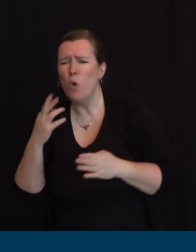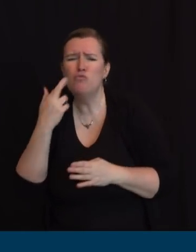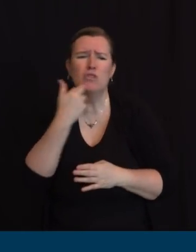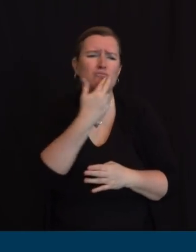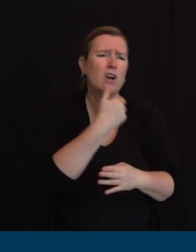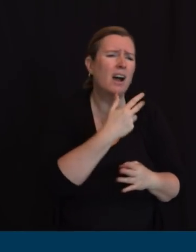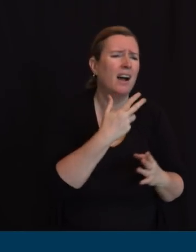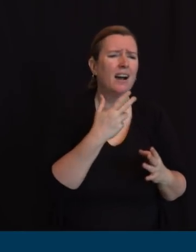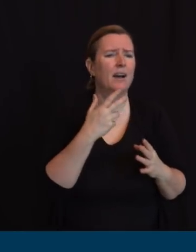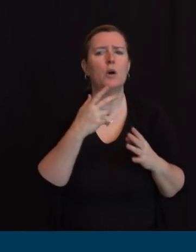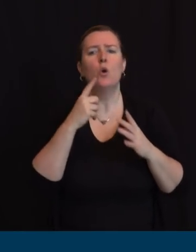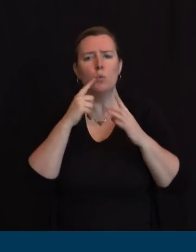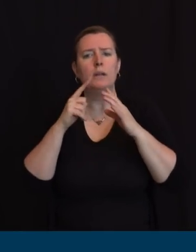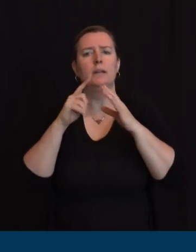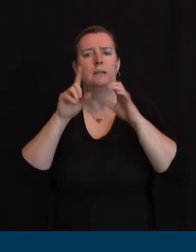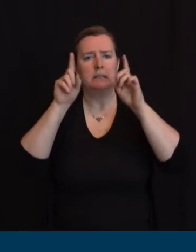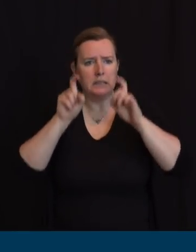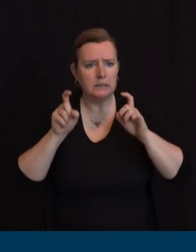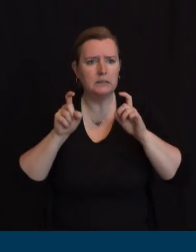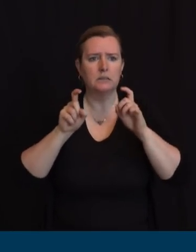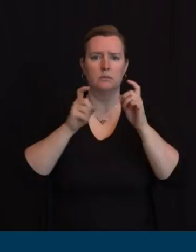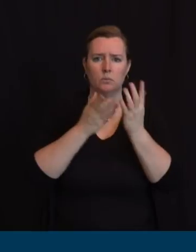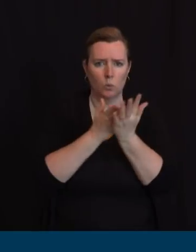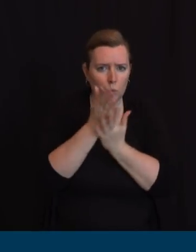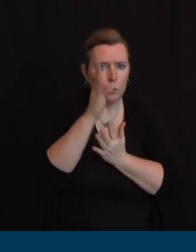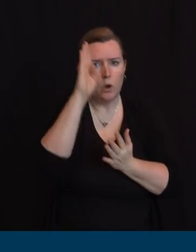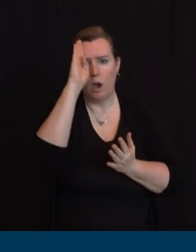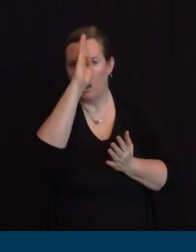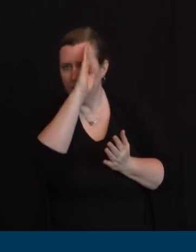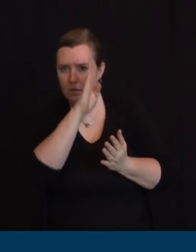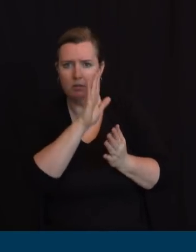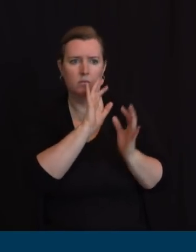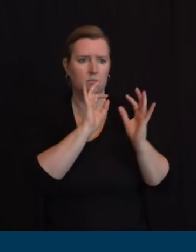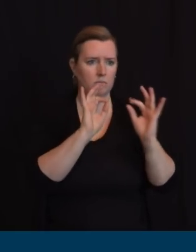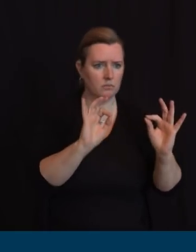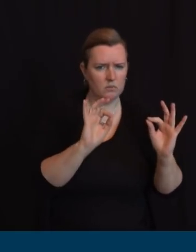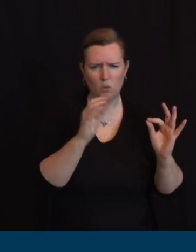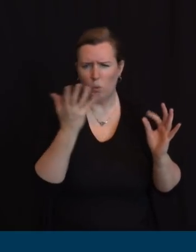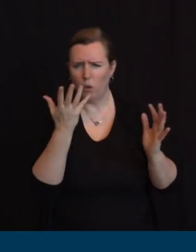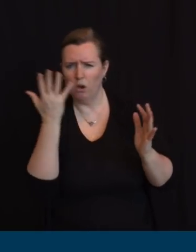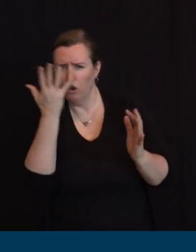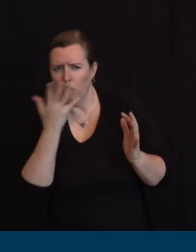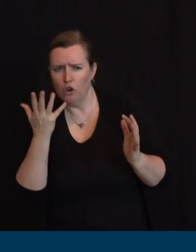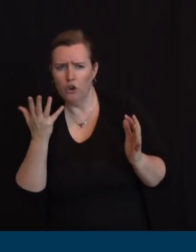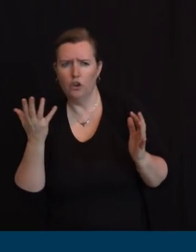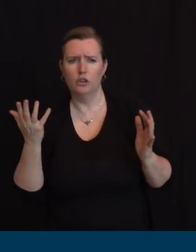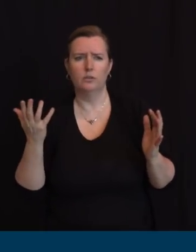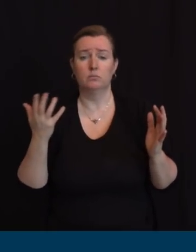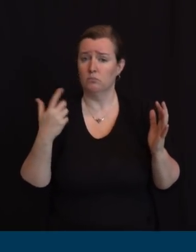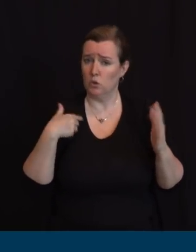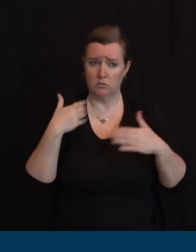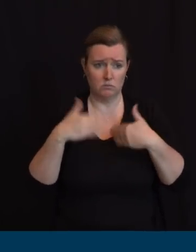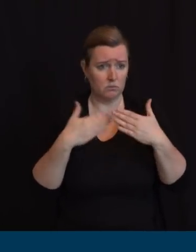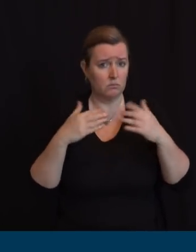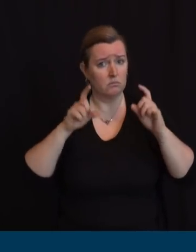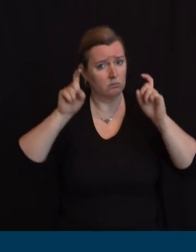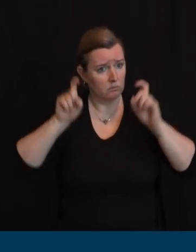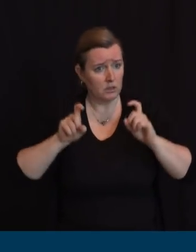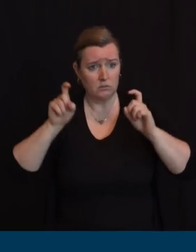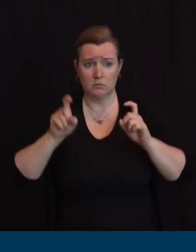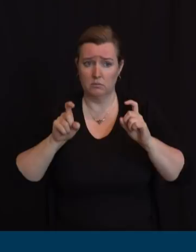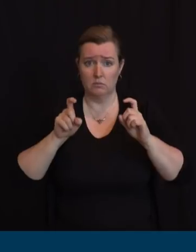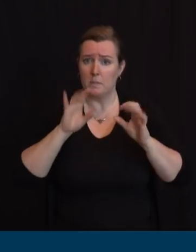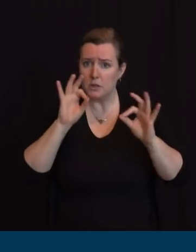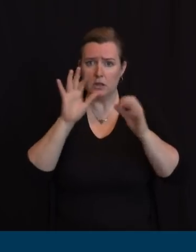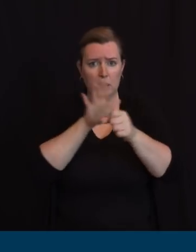repeat what I said earlier on testing but it's not remotely near we don't have remotely the assets that we need or the technology and Judy